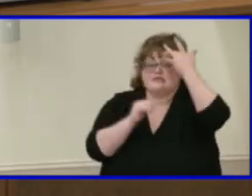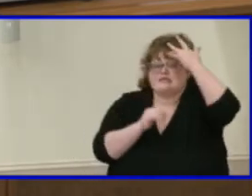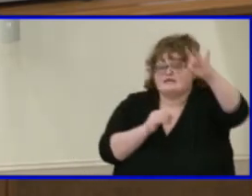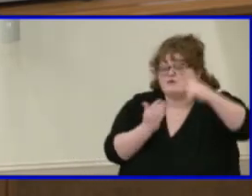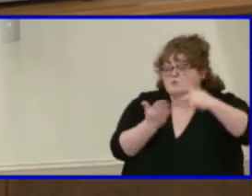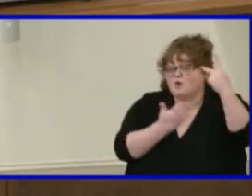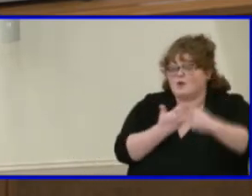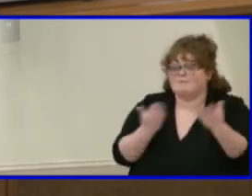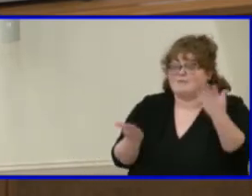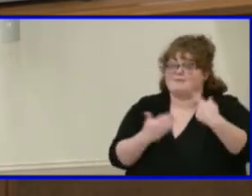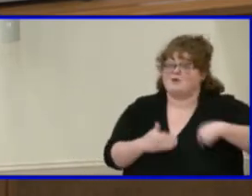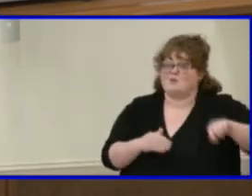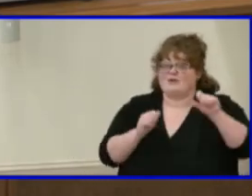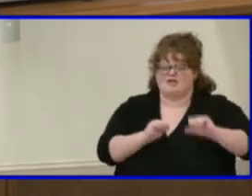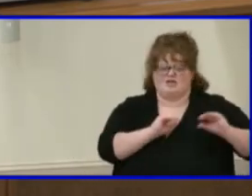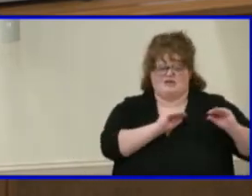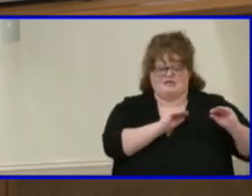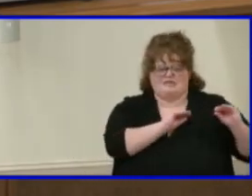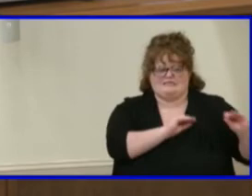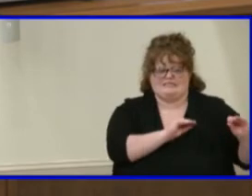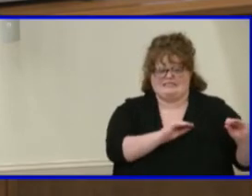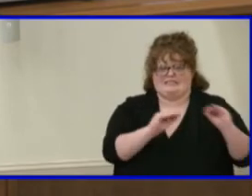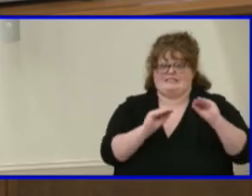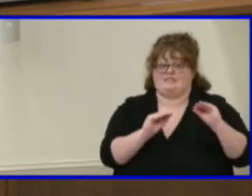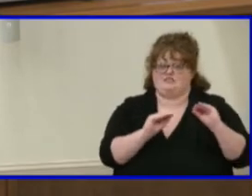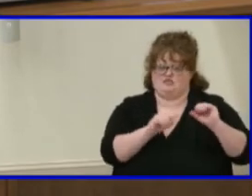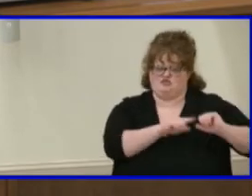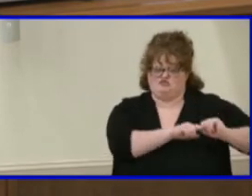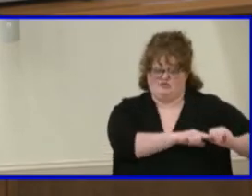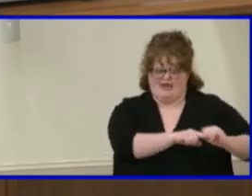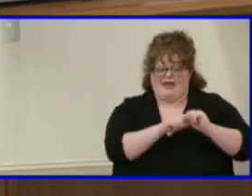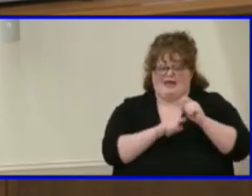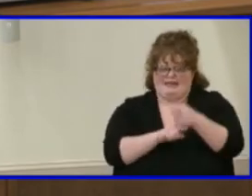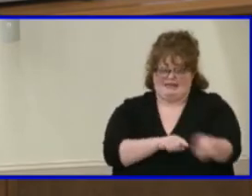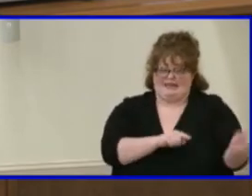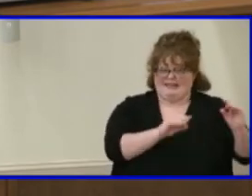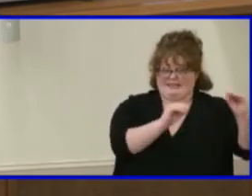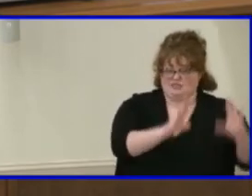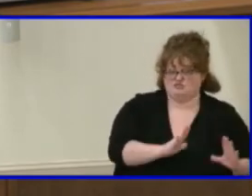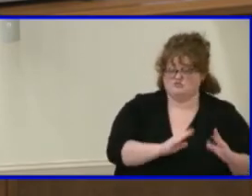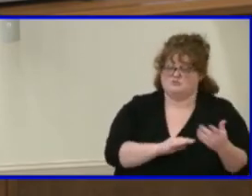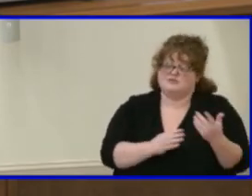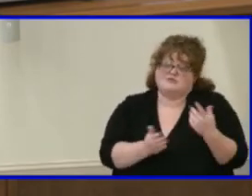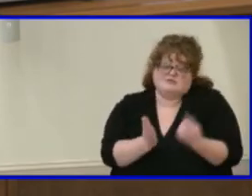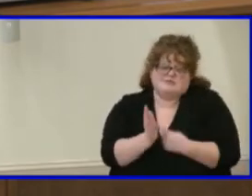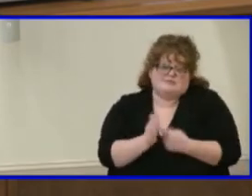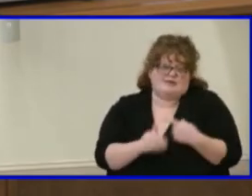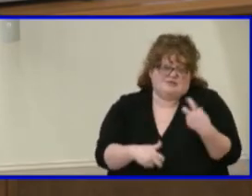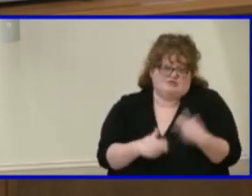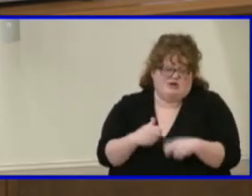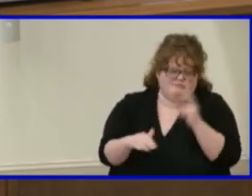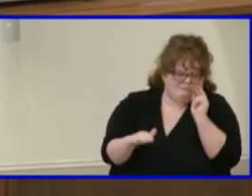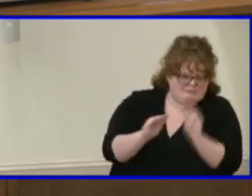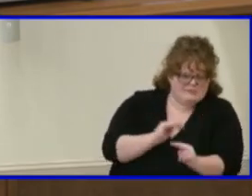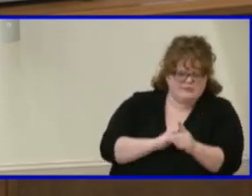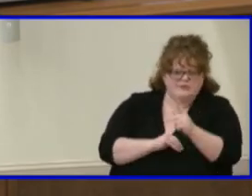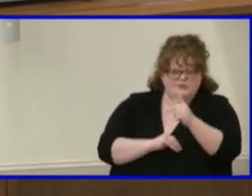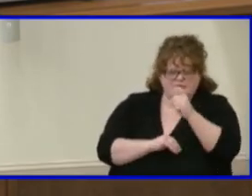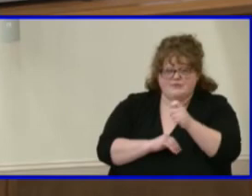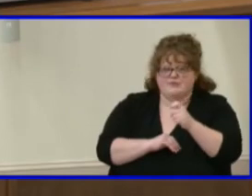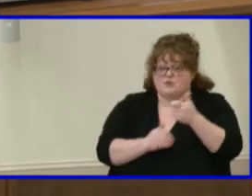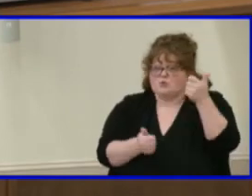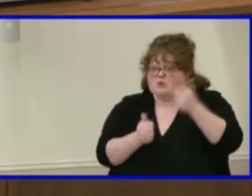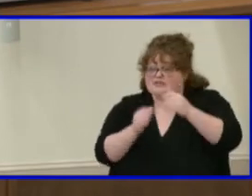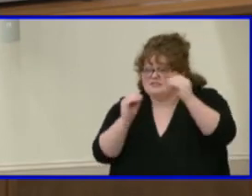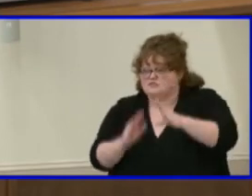for teachers or, you know, to do it, it's, it's hard to know which teachers are going to be asked for recommendations, but it's typically, you know, your world language and